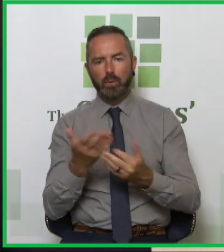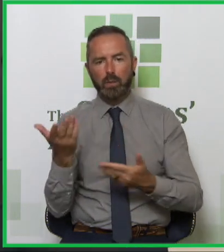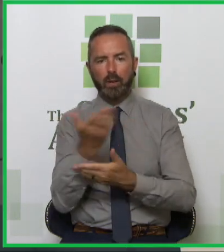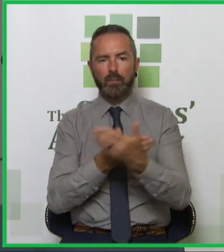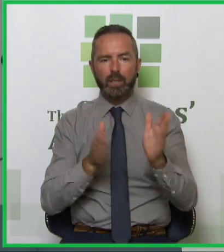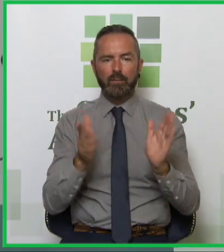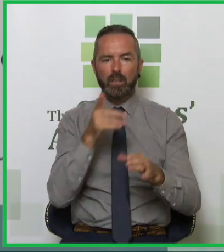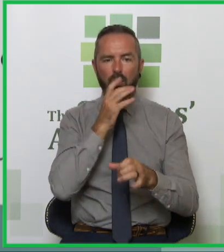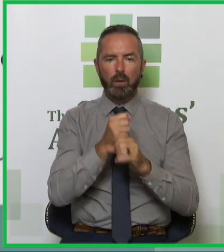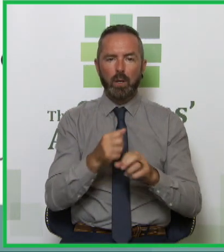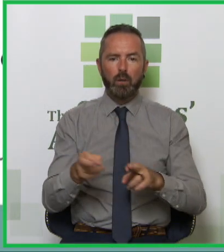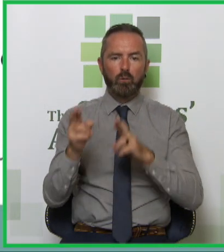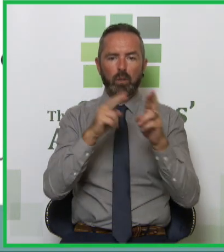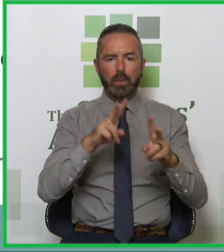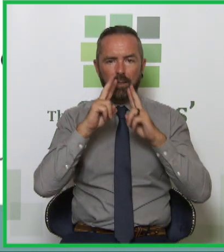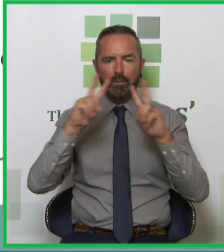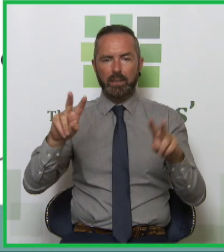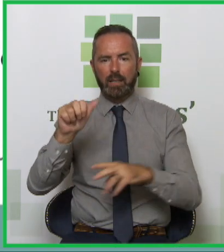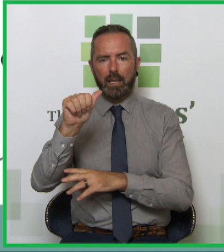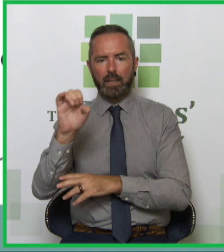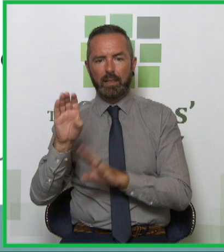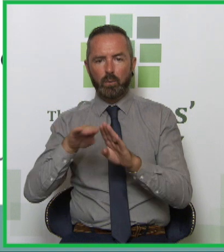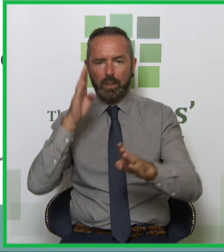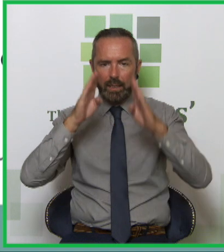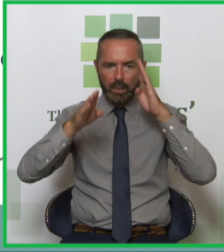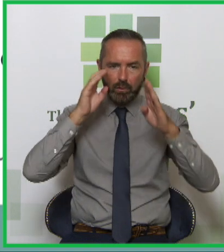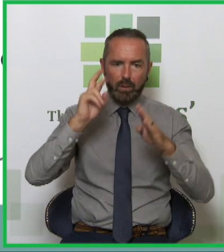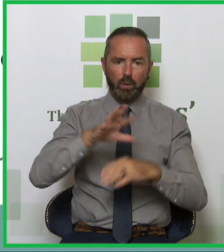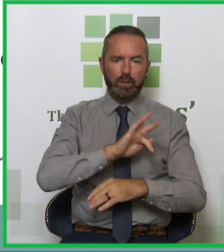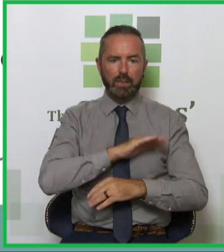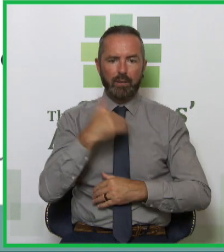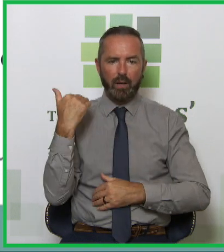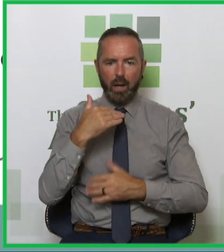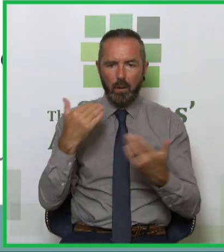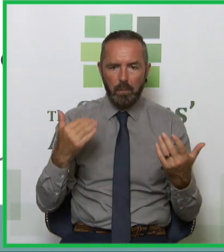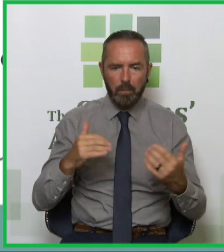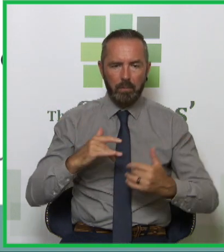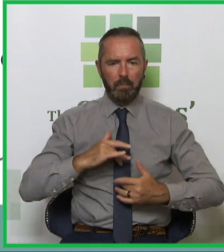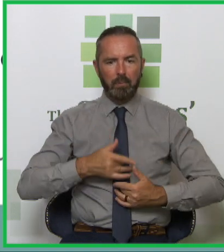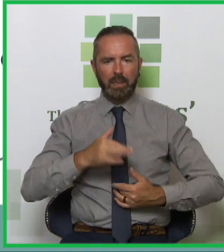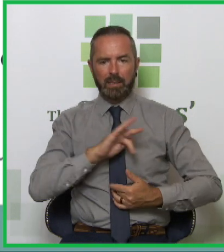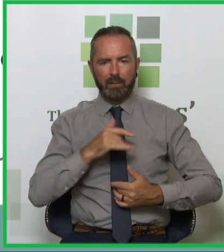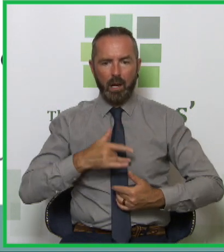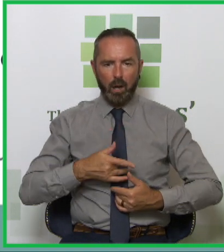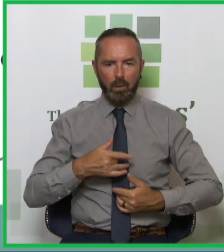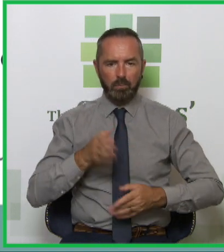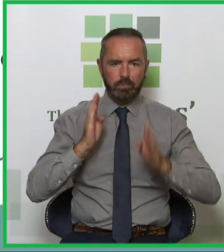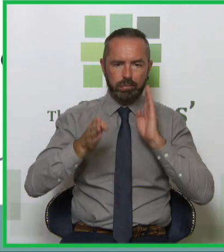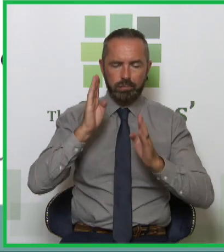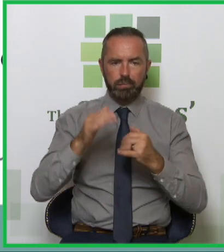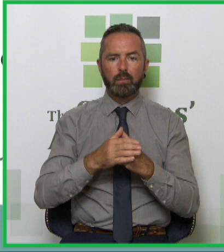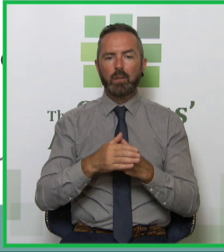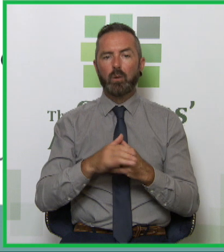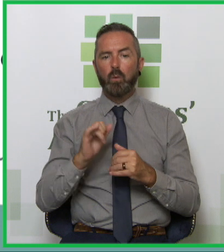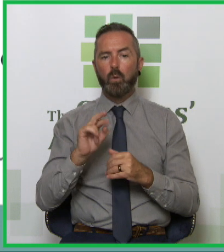let's say, repeated visits to A&E with injuries or self-harm. Also, it could be none of the above, and the person themselves might say,